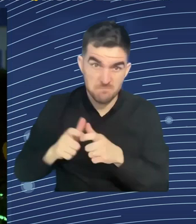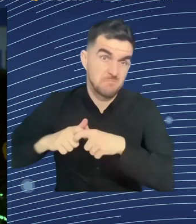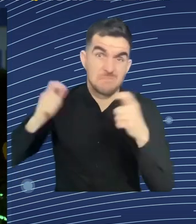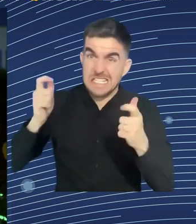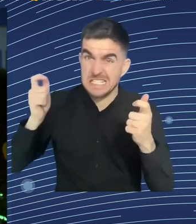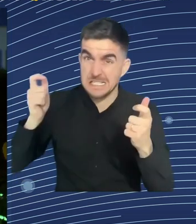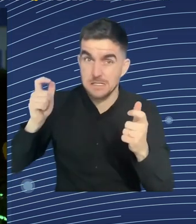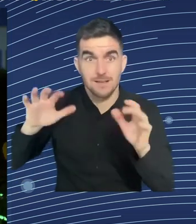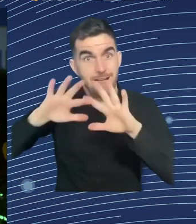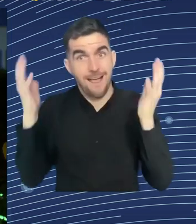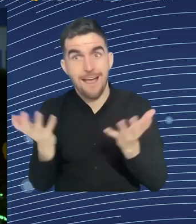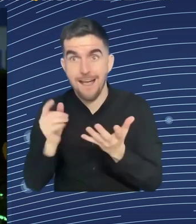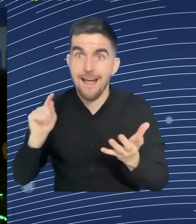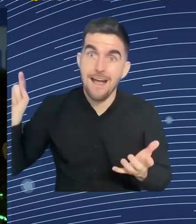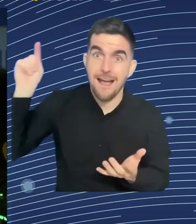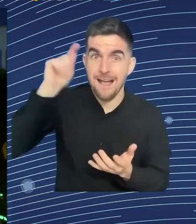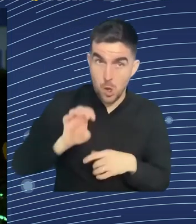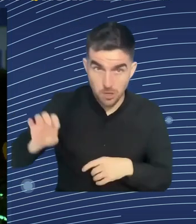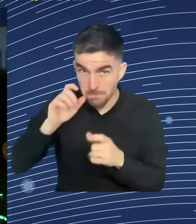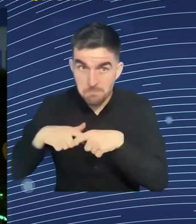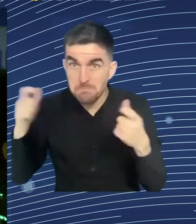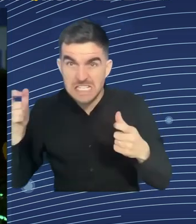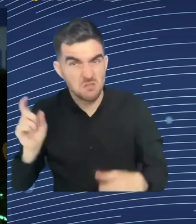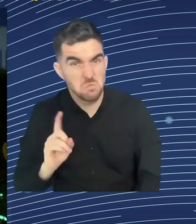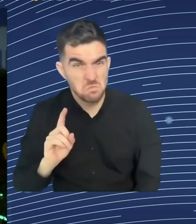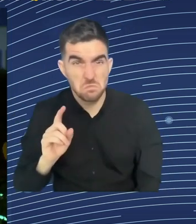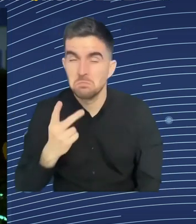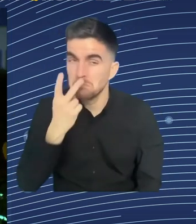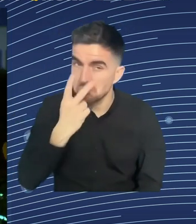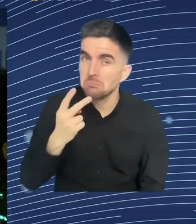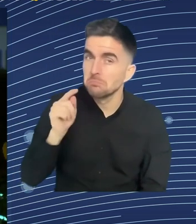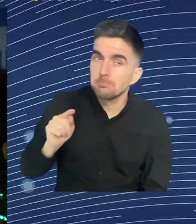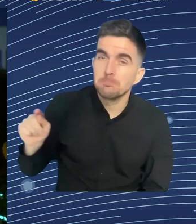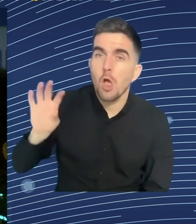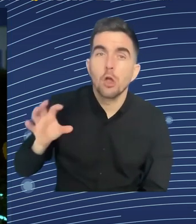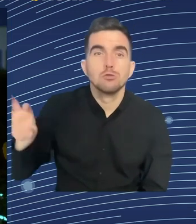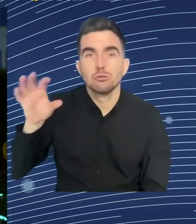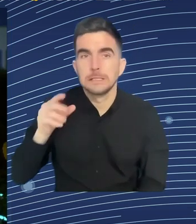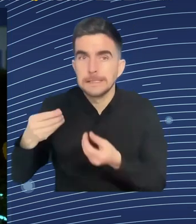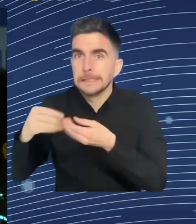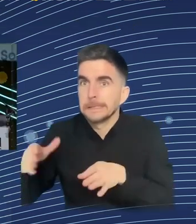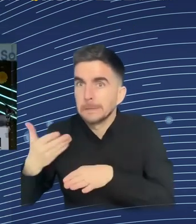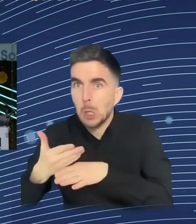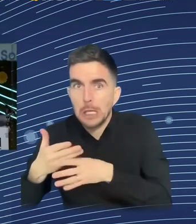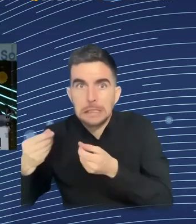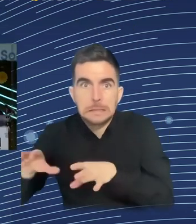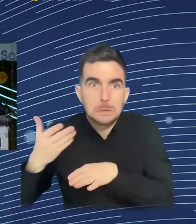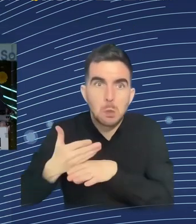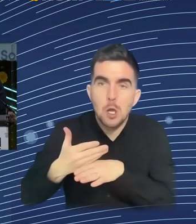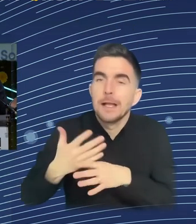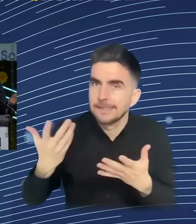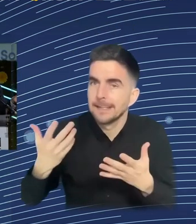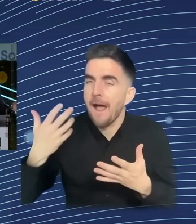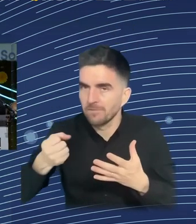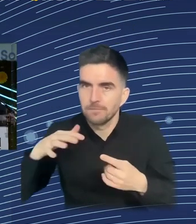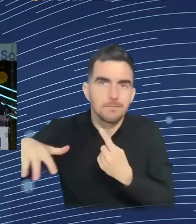manufacturing, unfortunately. mean, this is what market competition is. Whereas here, we can see Germany succeed in Japan, succeeding